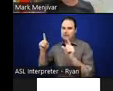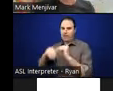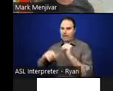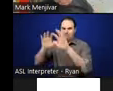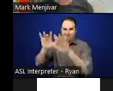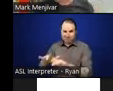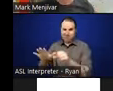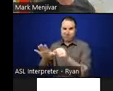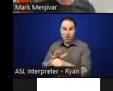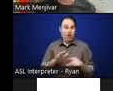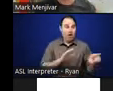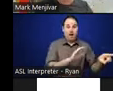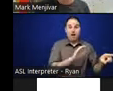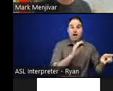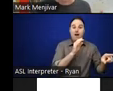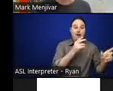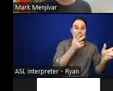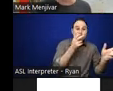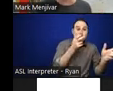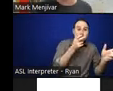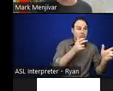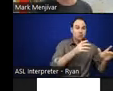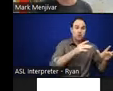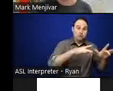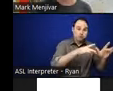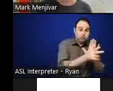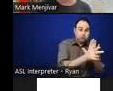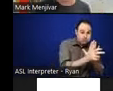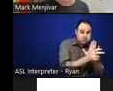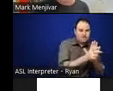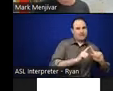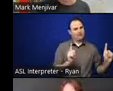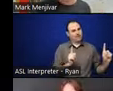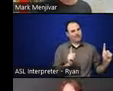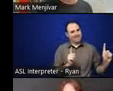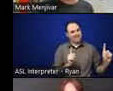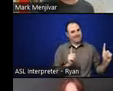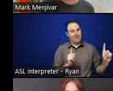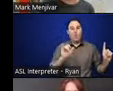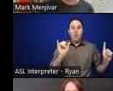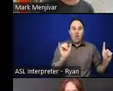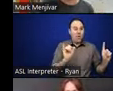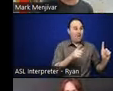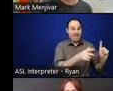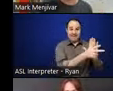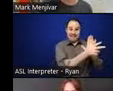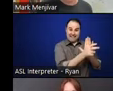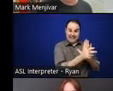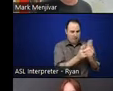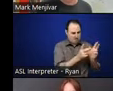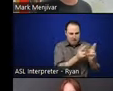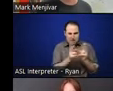excerpt of the audio is very different, right? All of them can be used in different ways. But the last pages of this